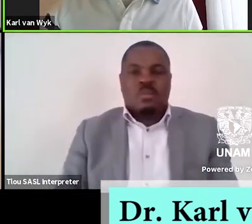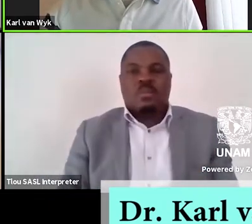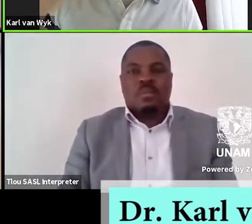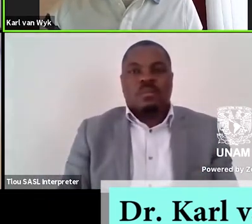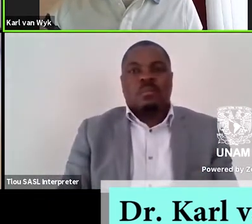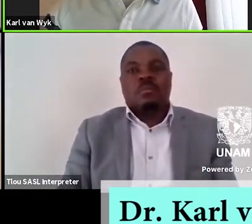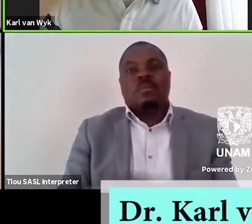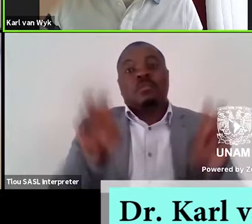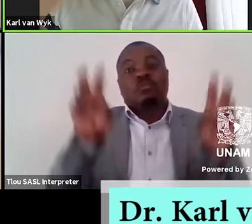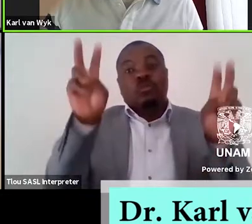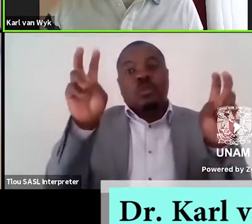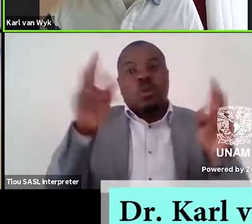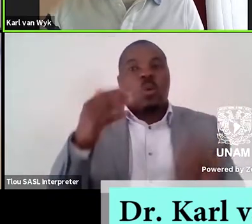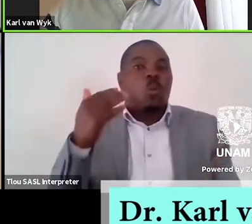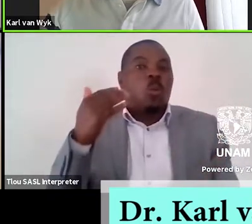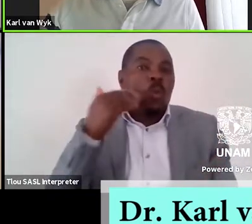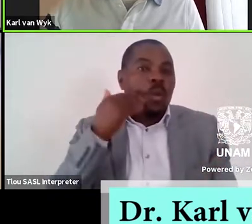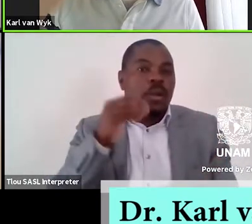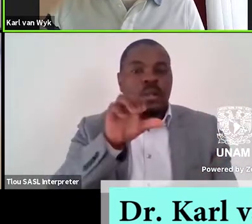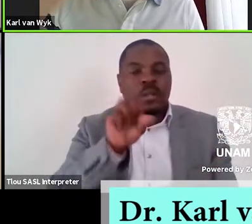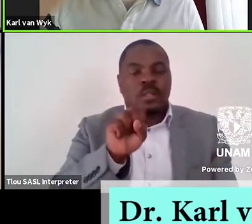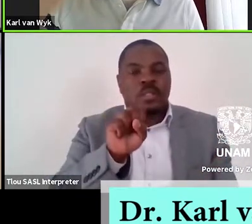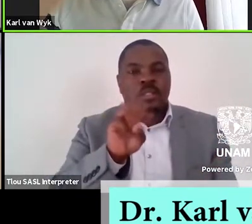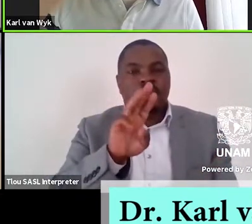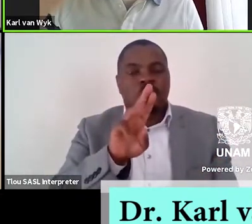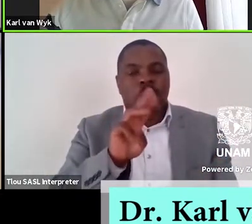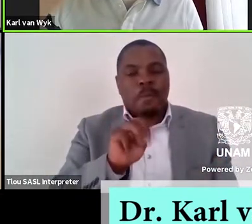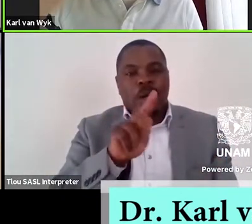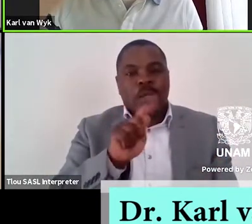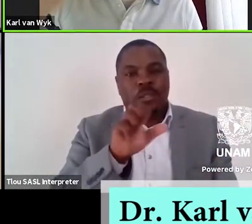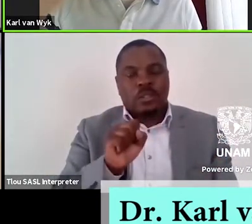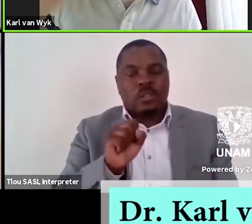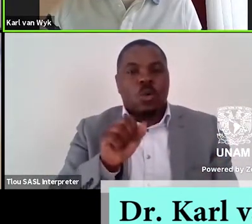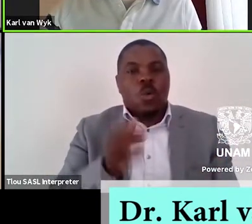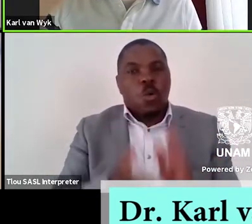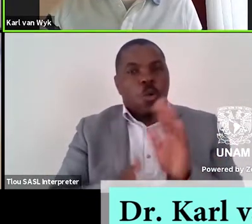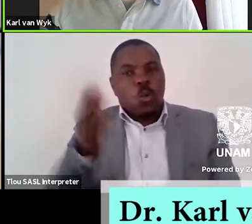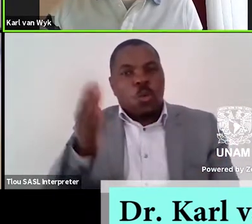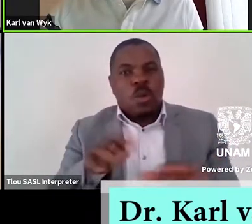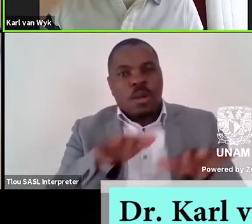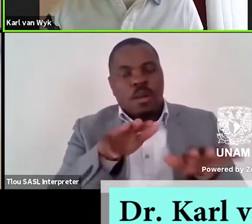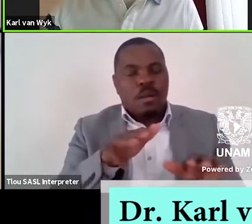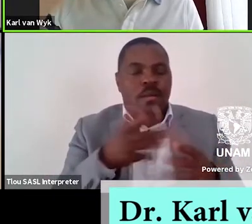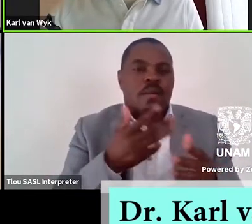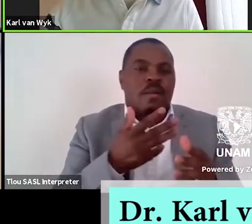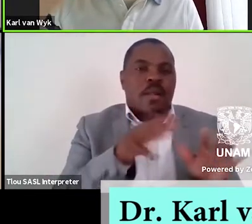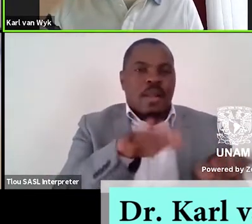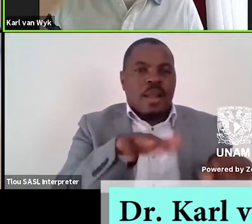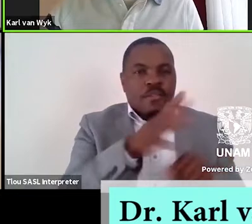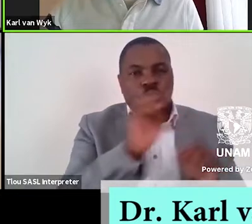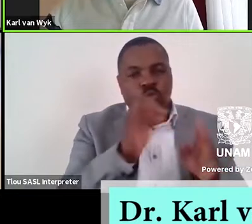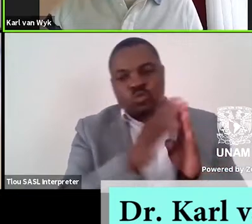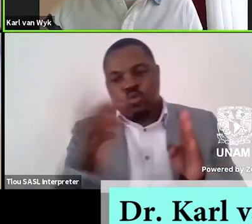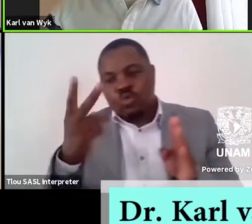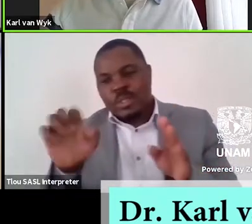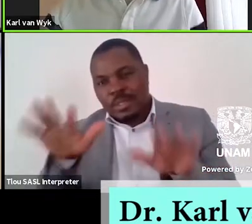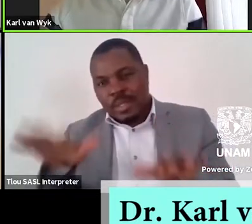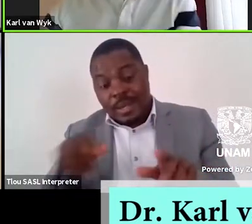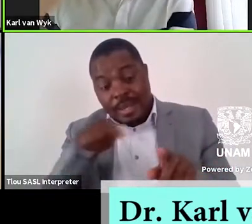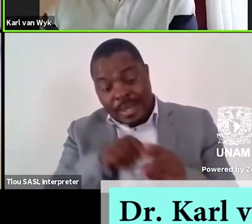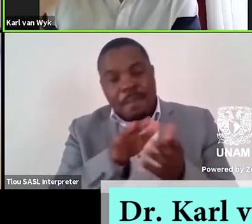full is When Smuts Goes, A History of South Africa from 1952 to 2010, first published in 2015.